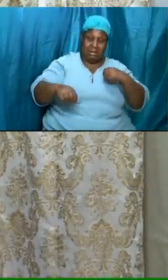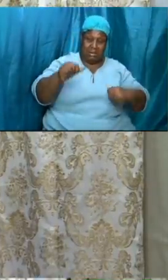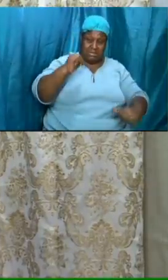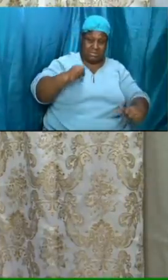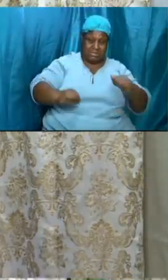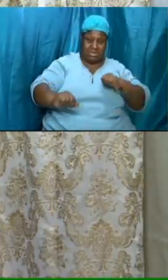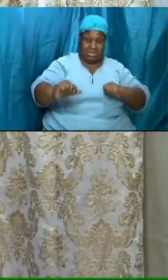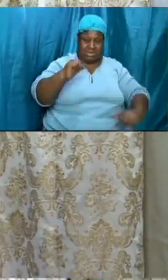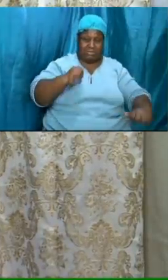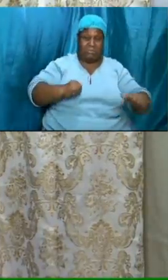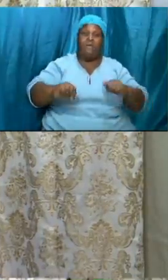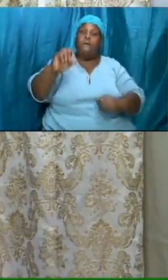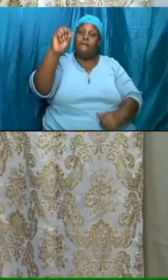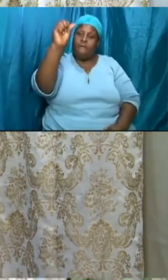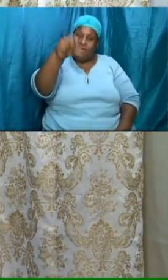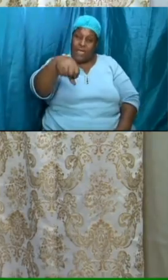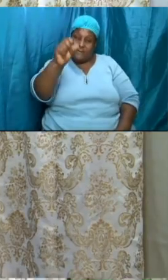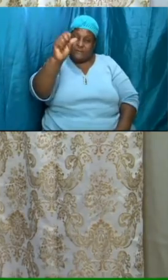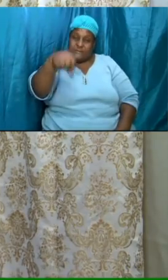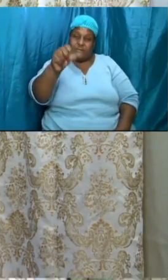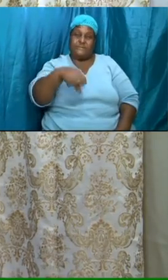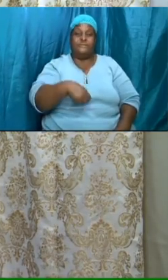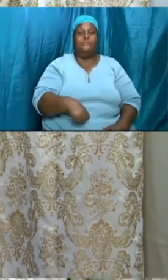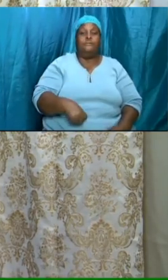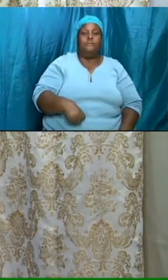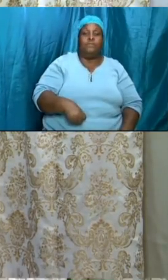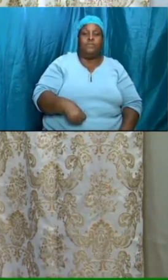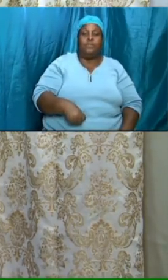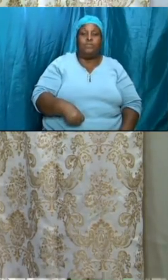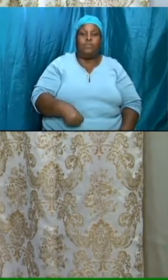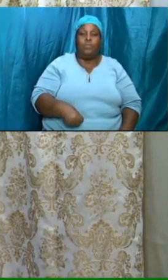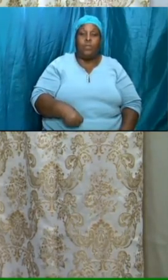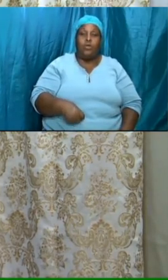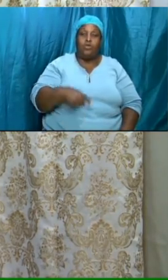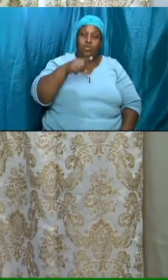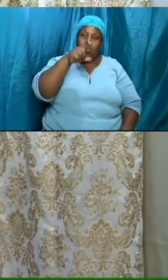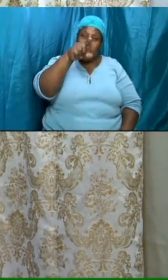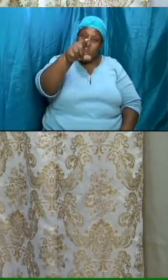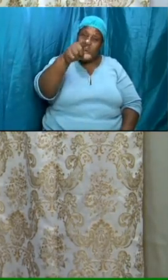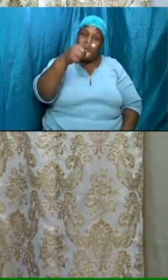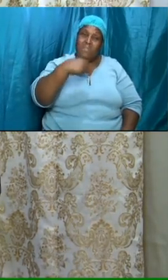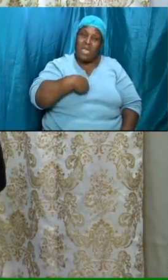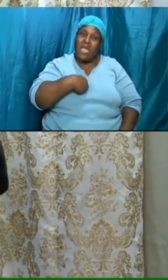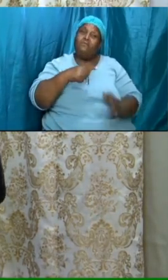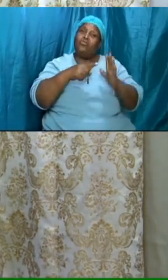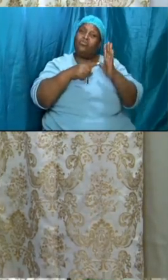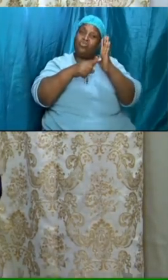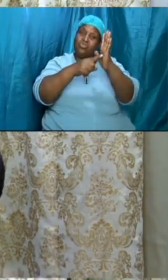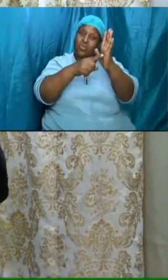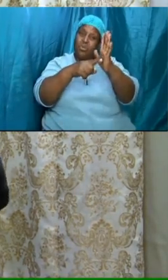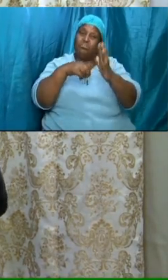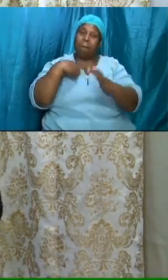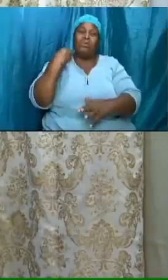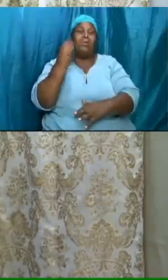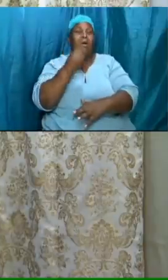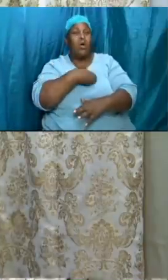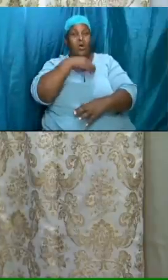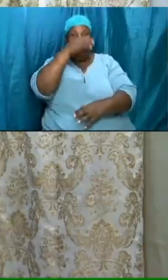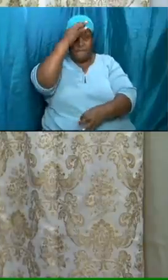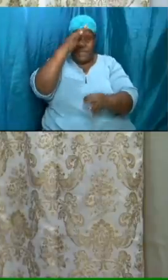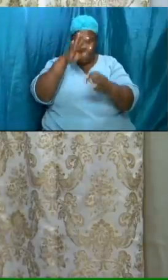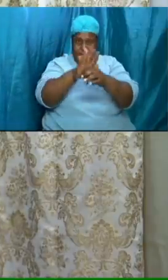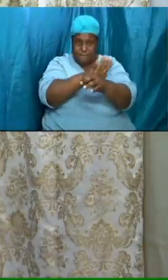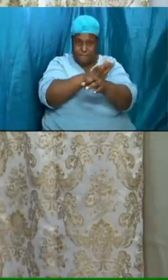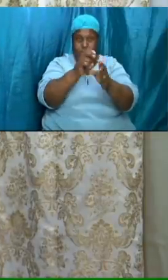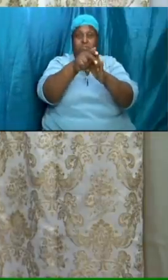and we are going to have to show and be clear our faithfulness it is required of stewards